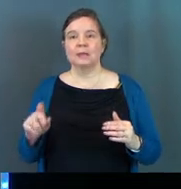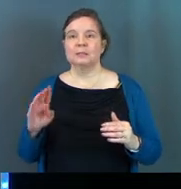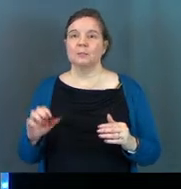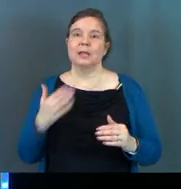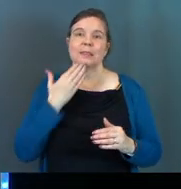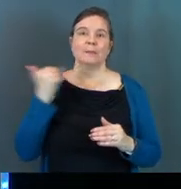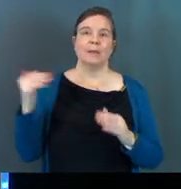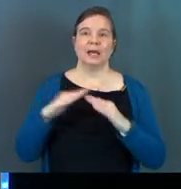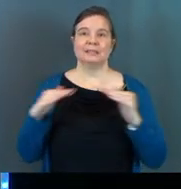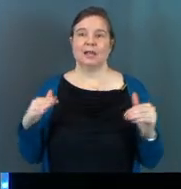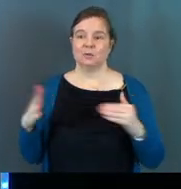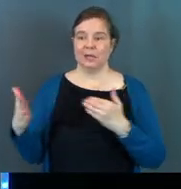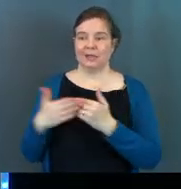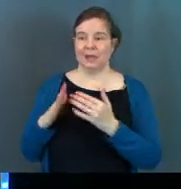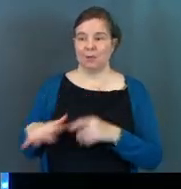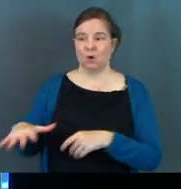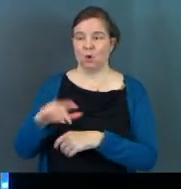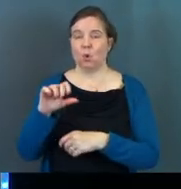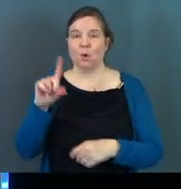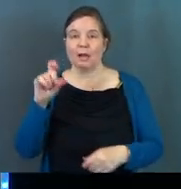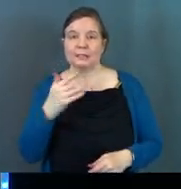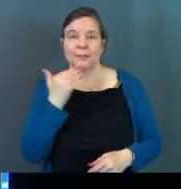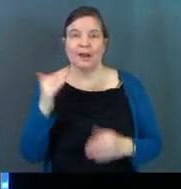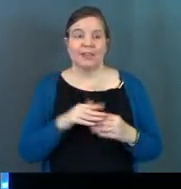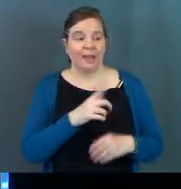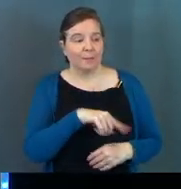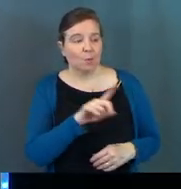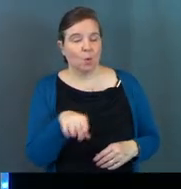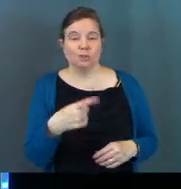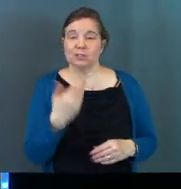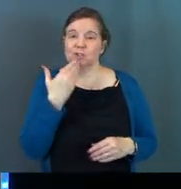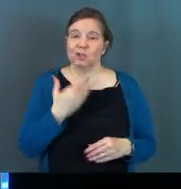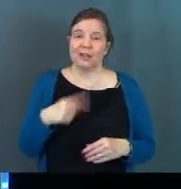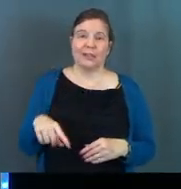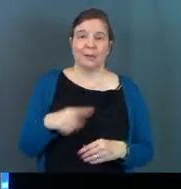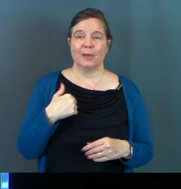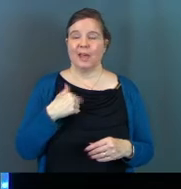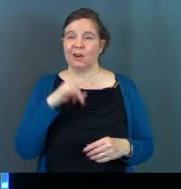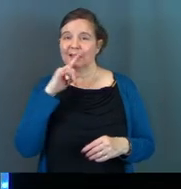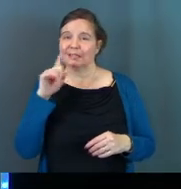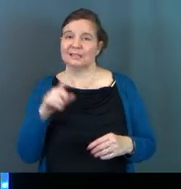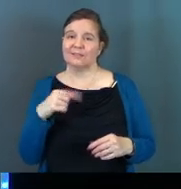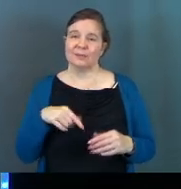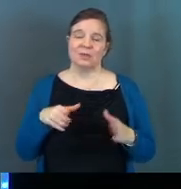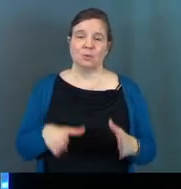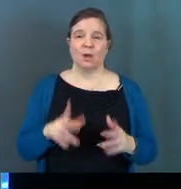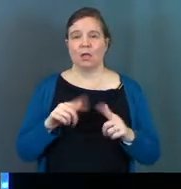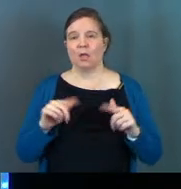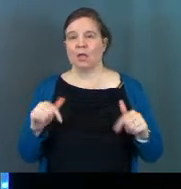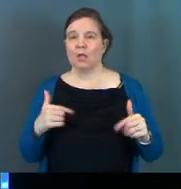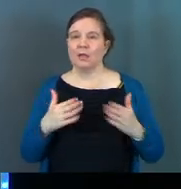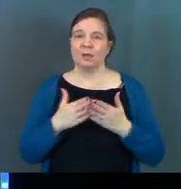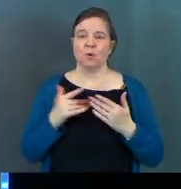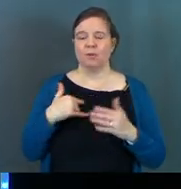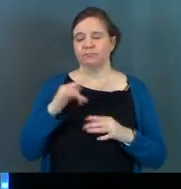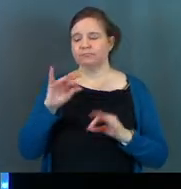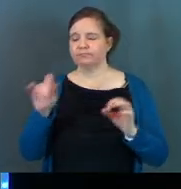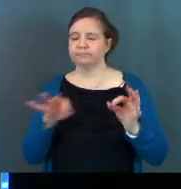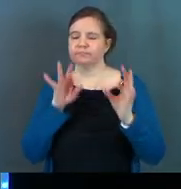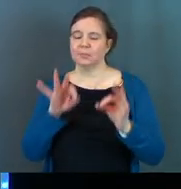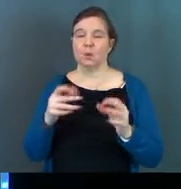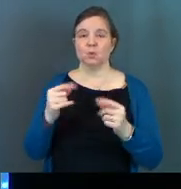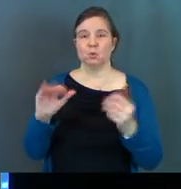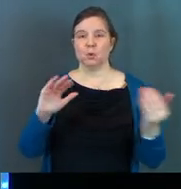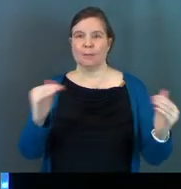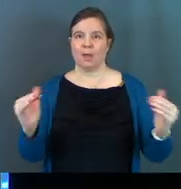got to be the best house in the neighborhood, or it's got to be better than them or just as good as them. And our kids have to be this way. And the boat has got to be this way.